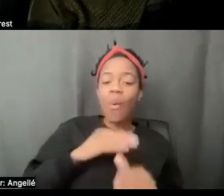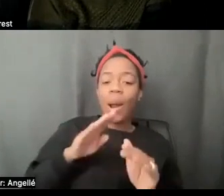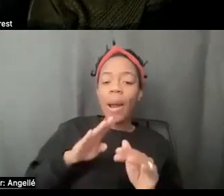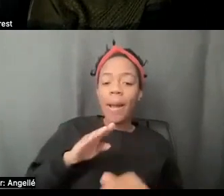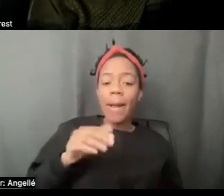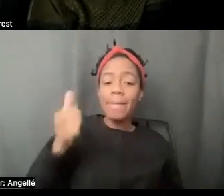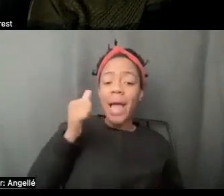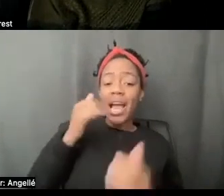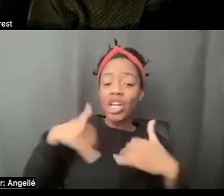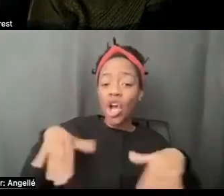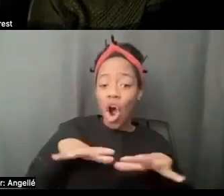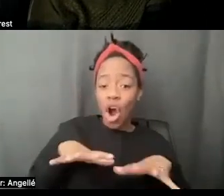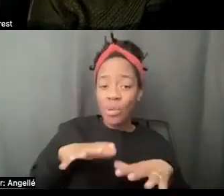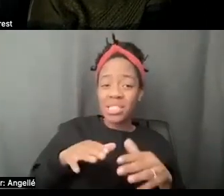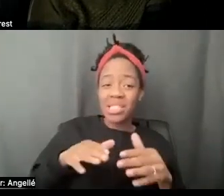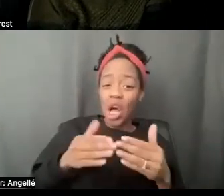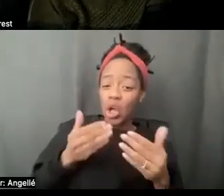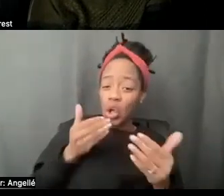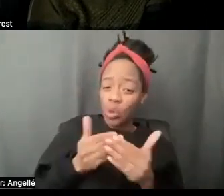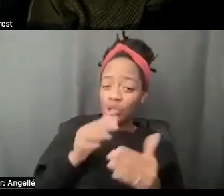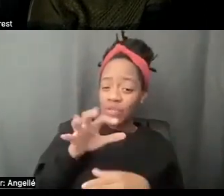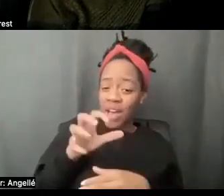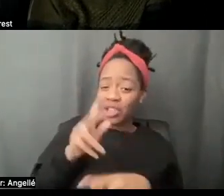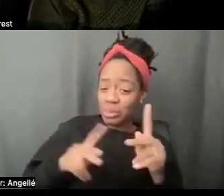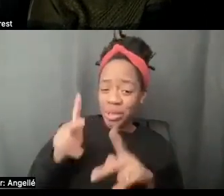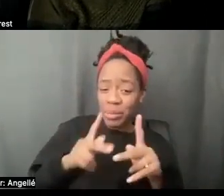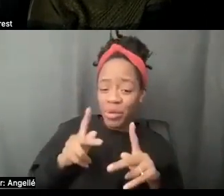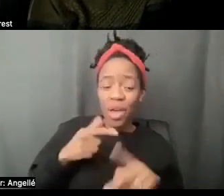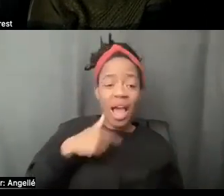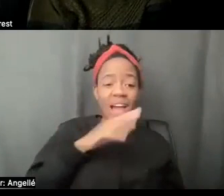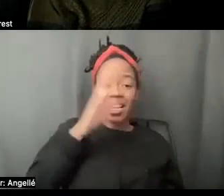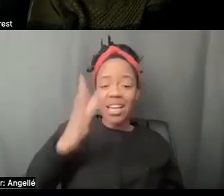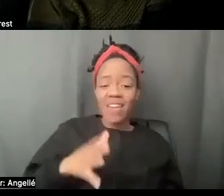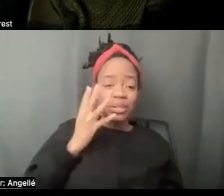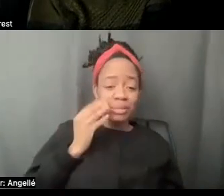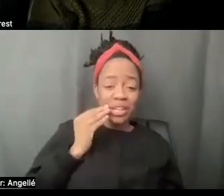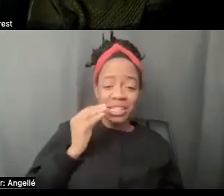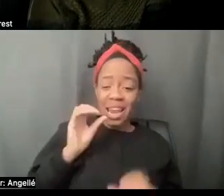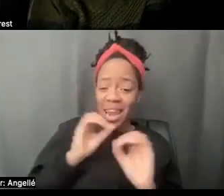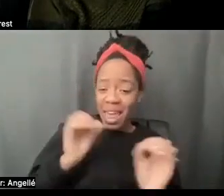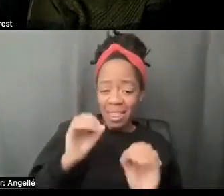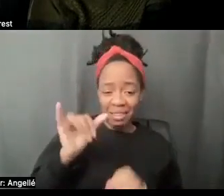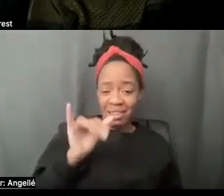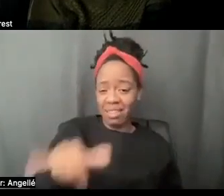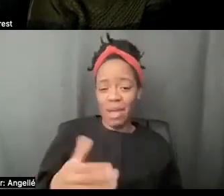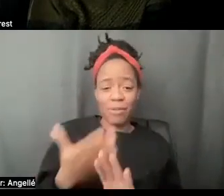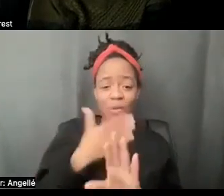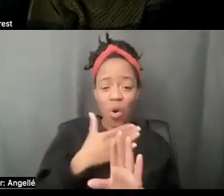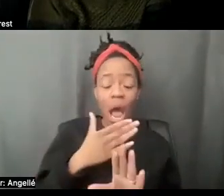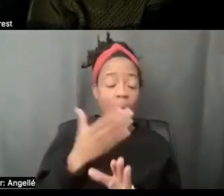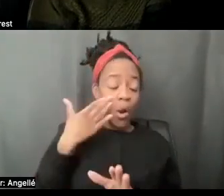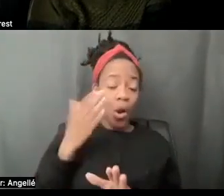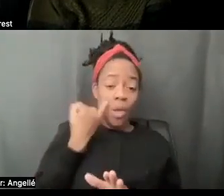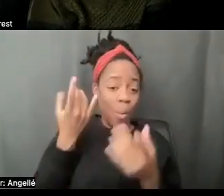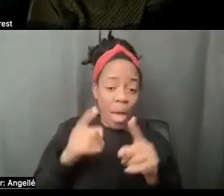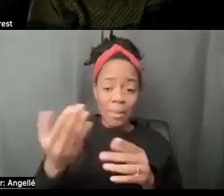had almost 500 people there. And I have never experienced anything like that in my entire life. And I don't know if I ever will again, but